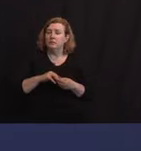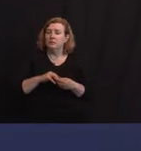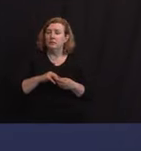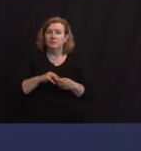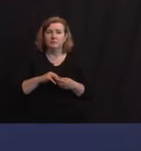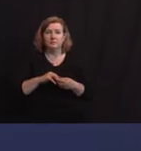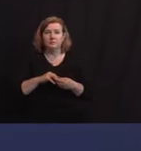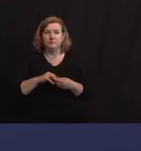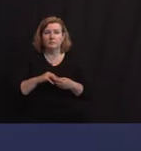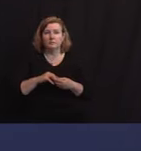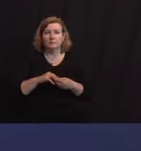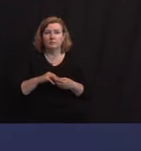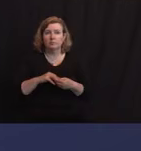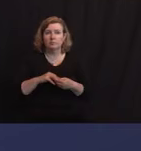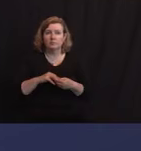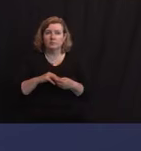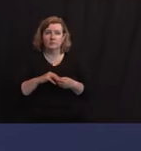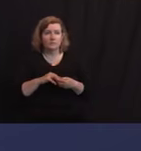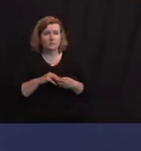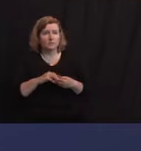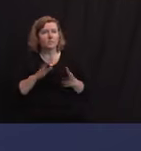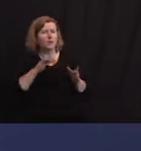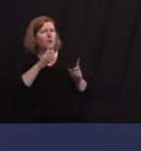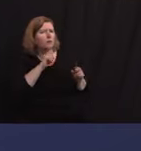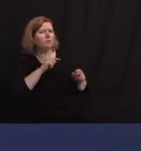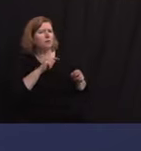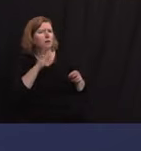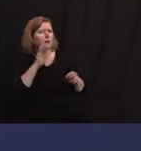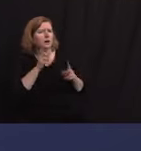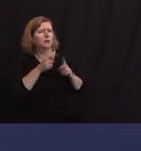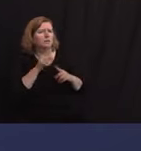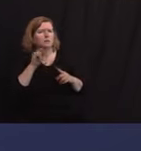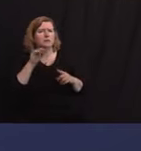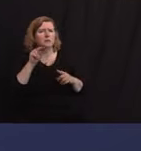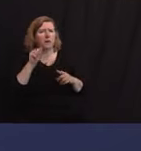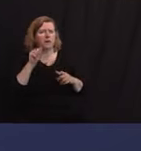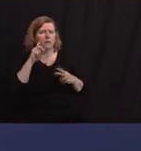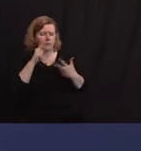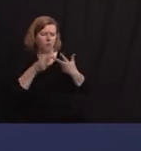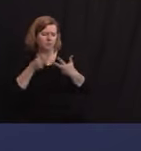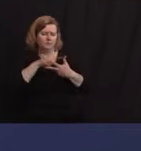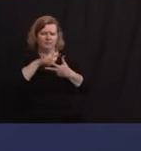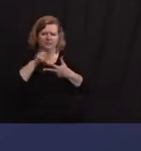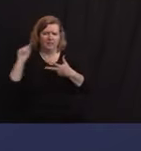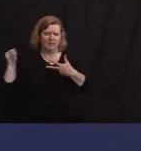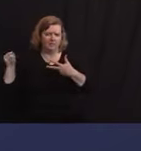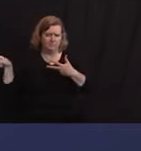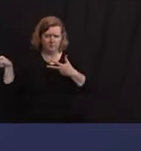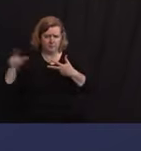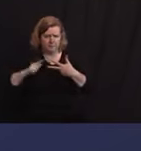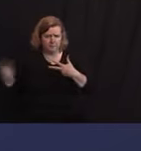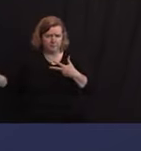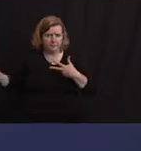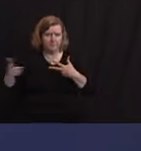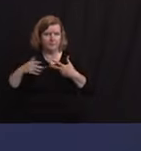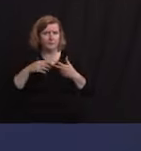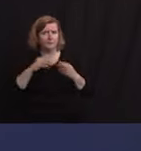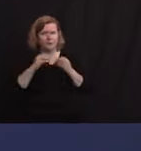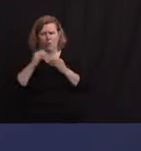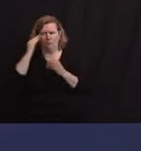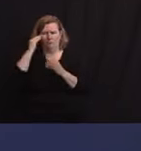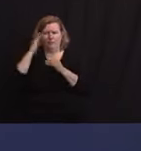Matt, I'll answer and then maybe ask Tina to come back on the first one to weigh in. She's far more qualified than I.